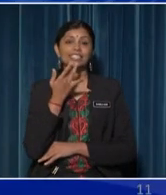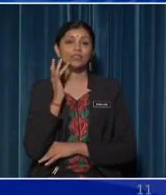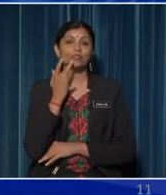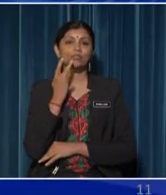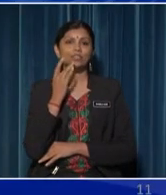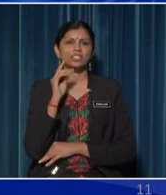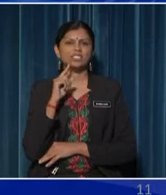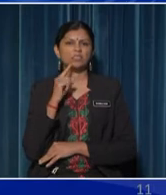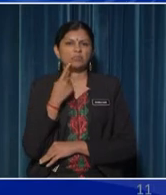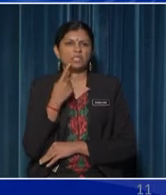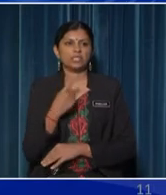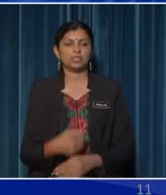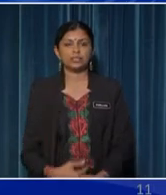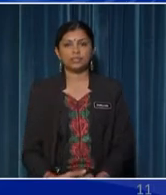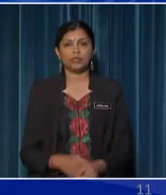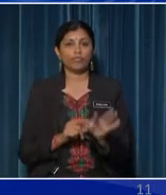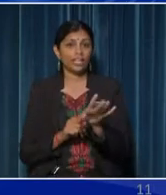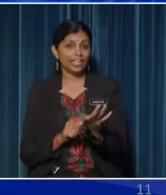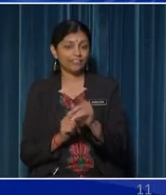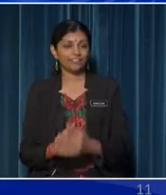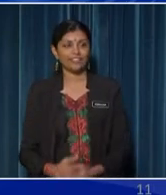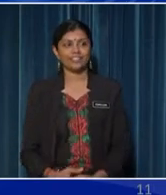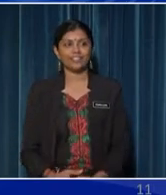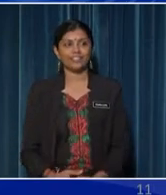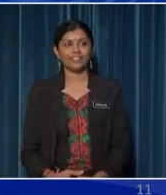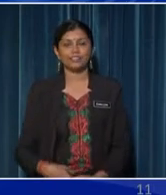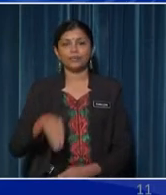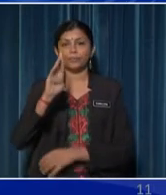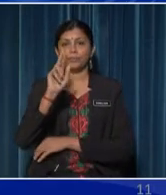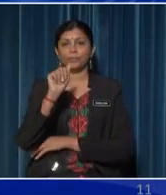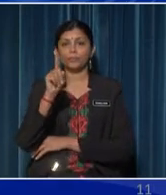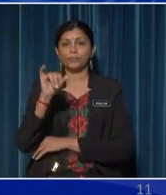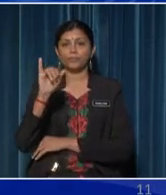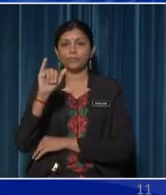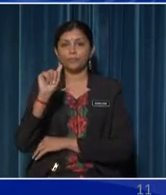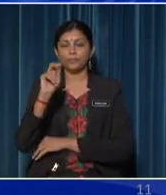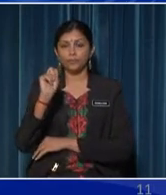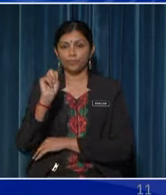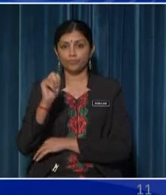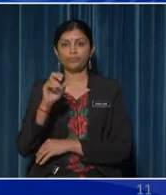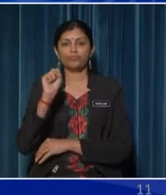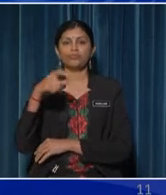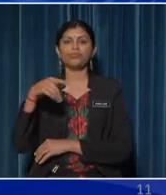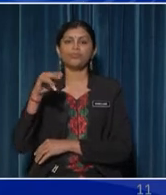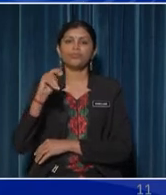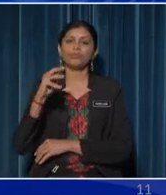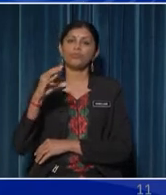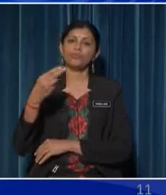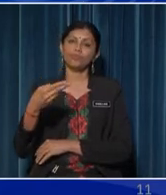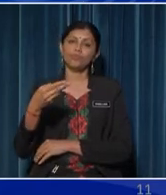of the leaf This is a Brazilian spinach Using our sense of hearing